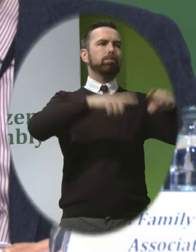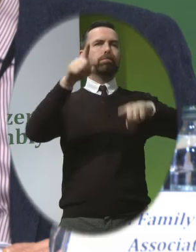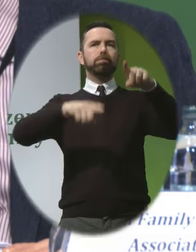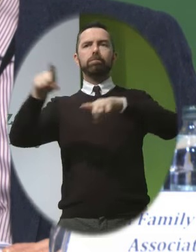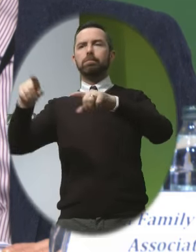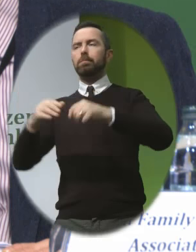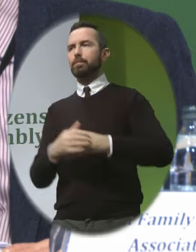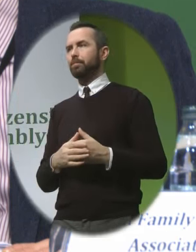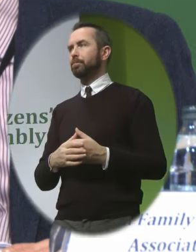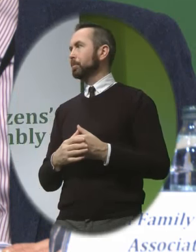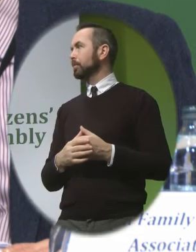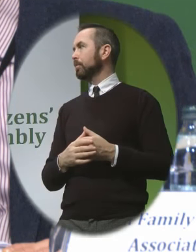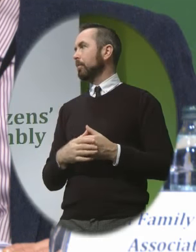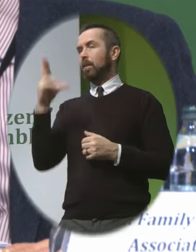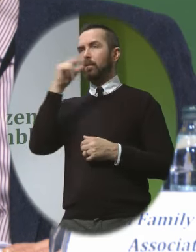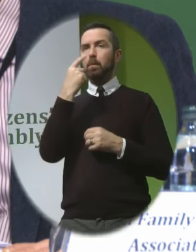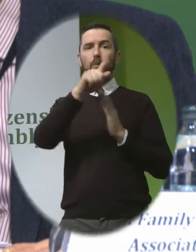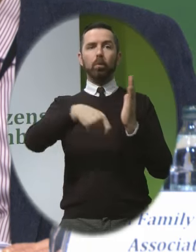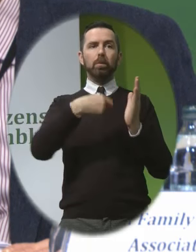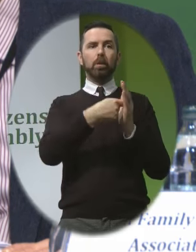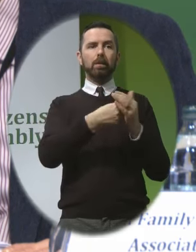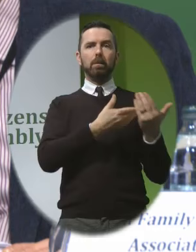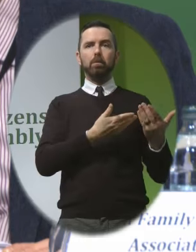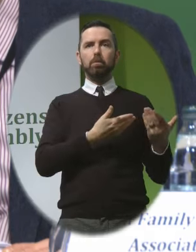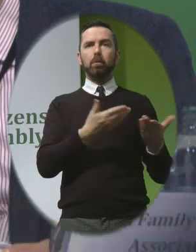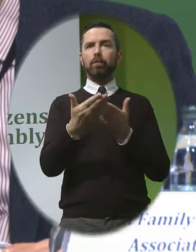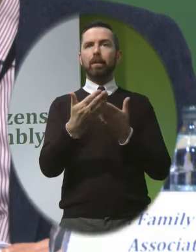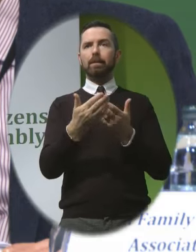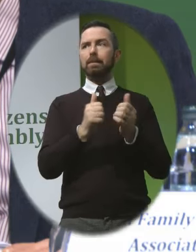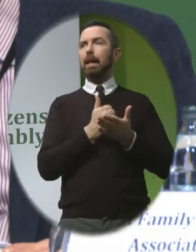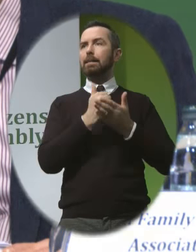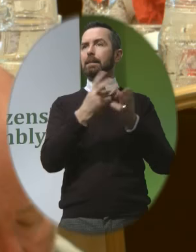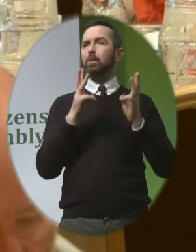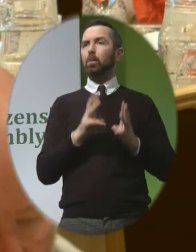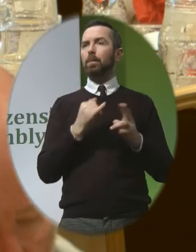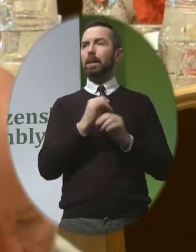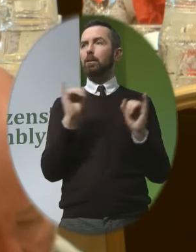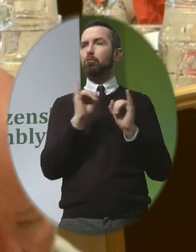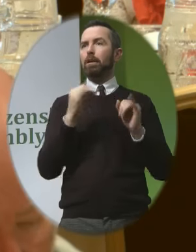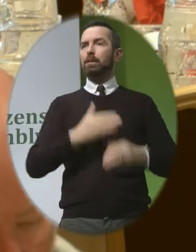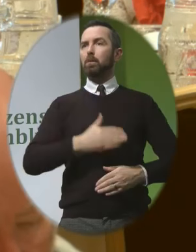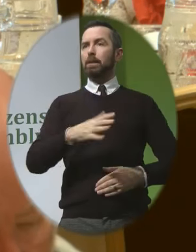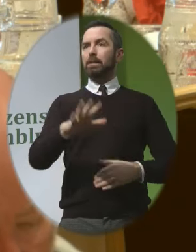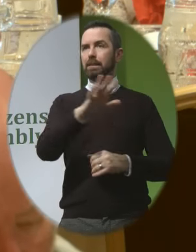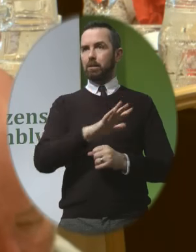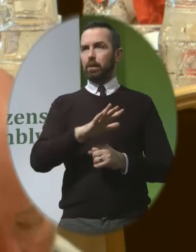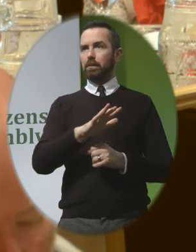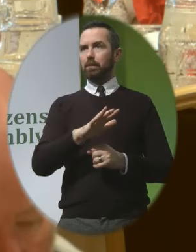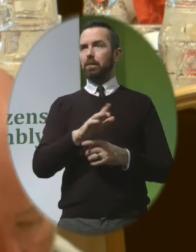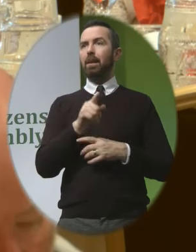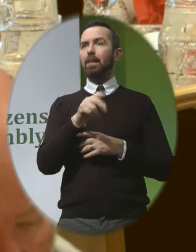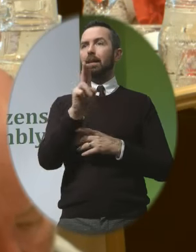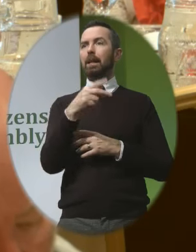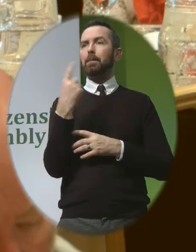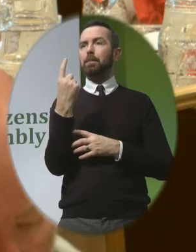There's for instance a project that provides practical assistance To women in crisis pregnancy situations And that can be